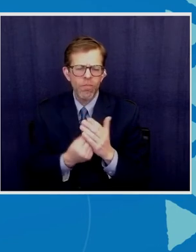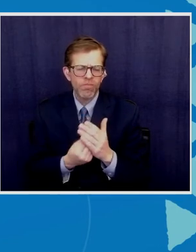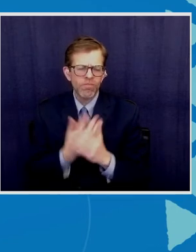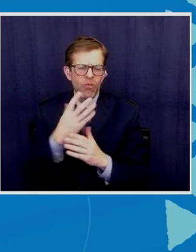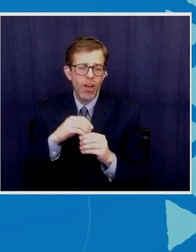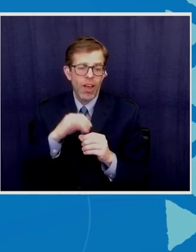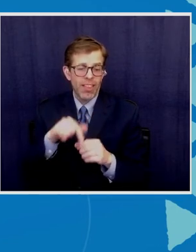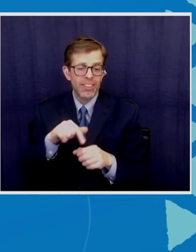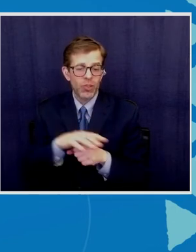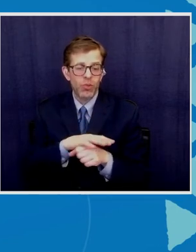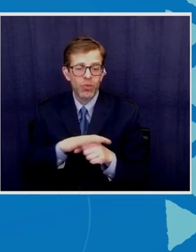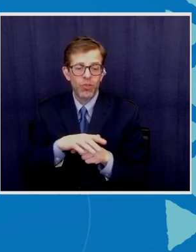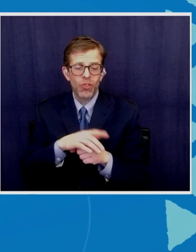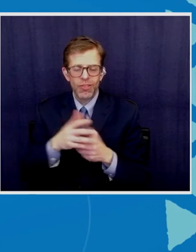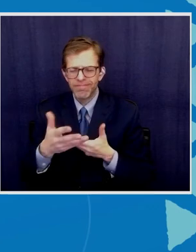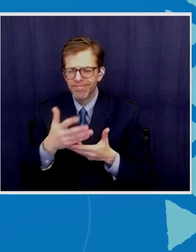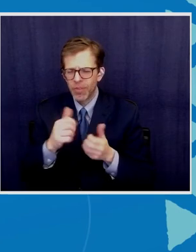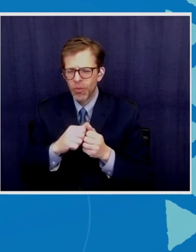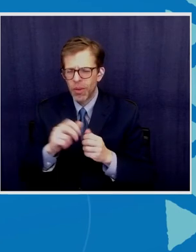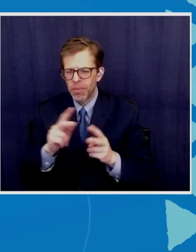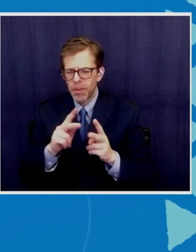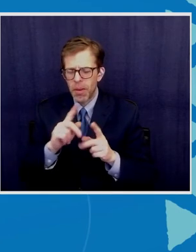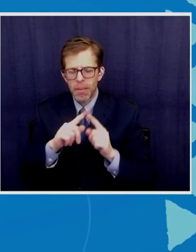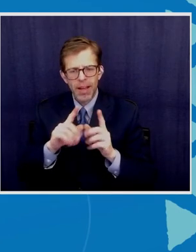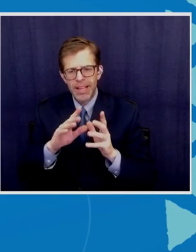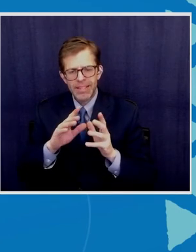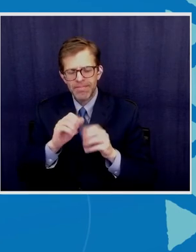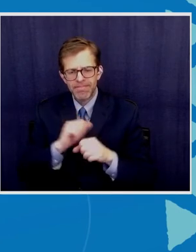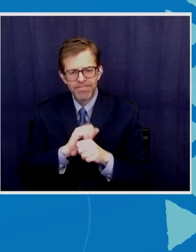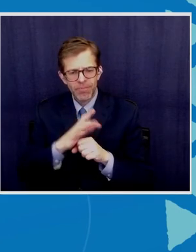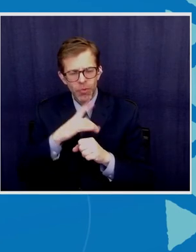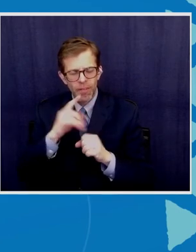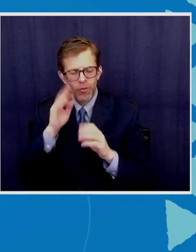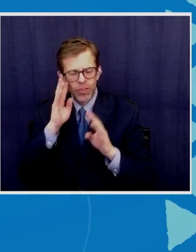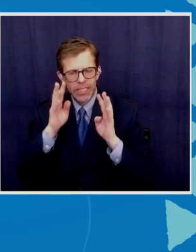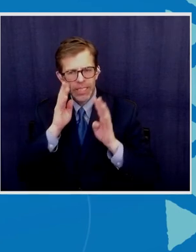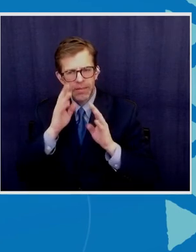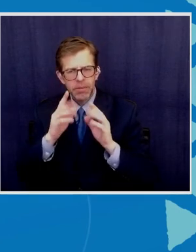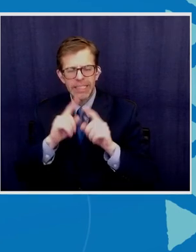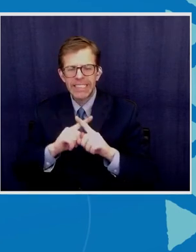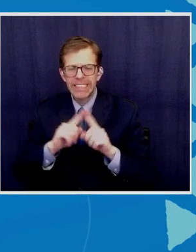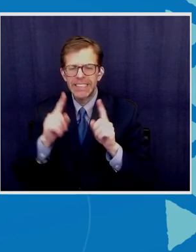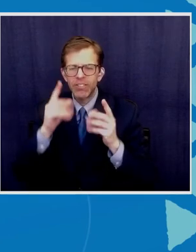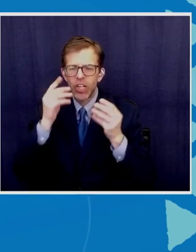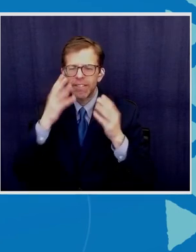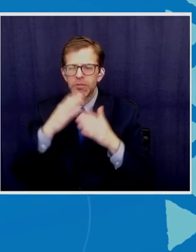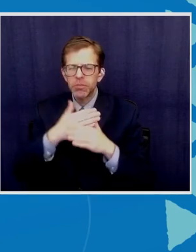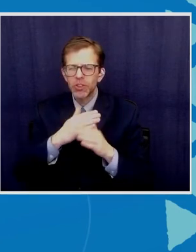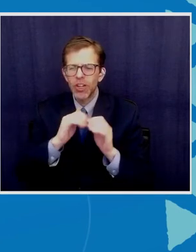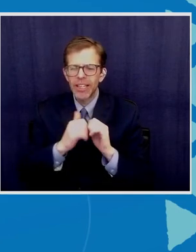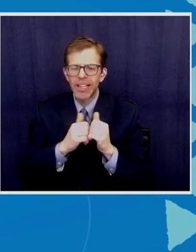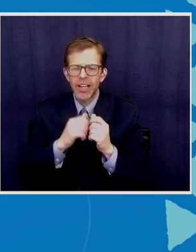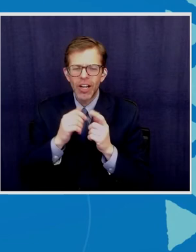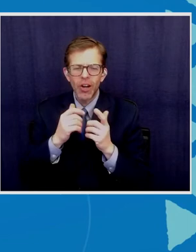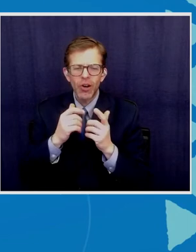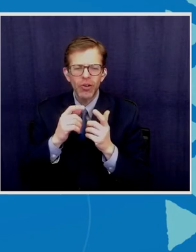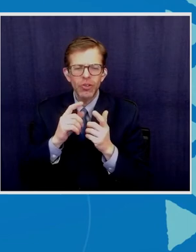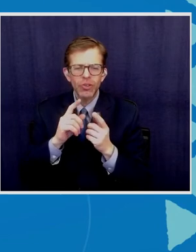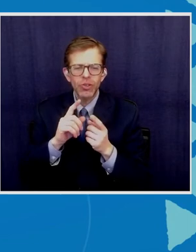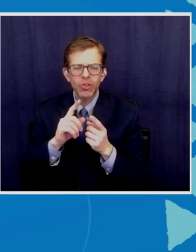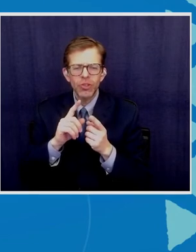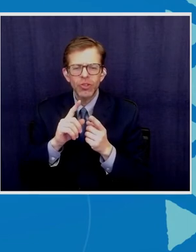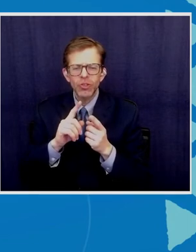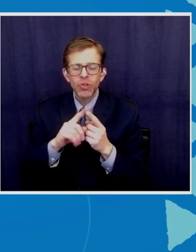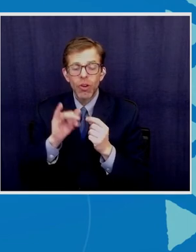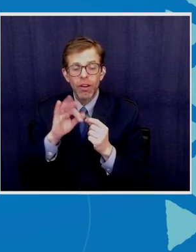but we had to get different we had to get innovative and we had to use different information sharing to ability so that we could if we were